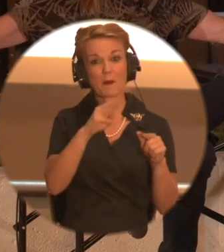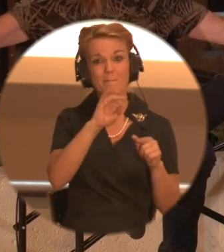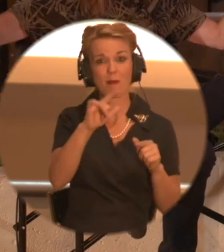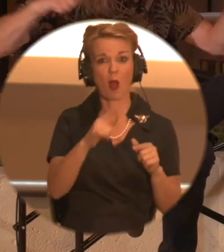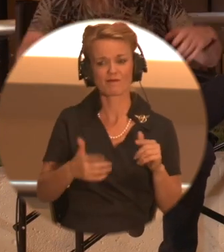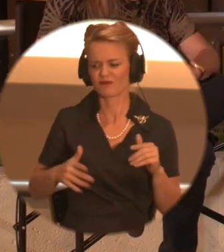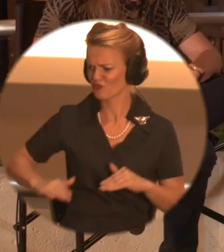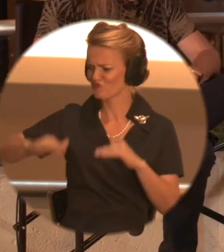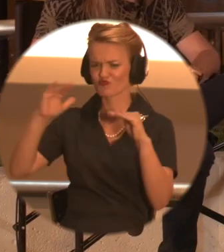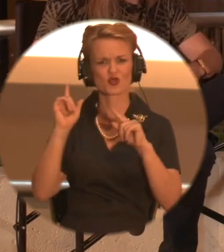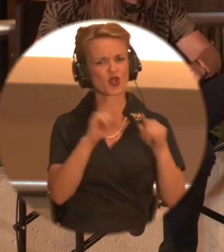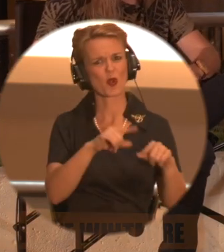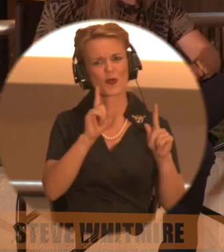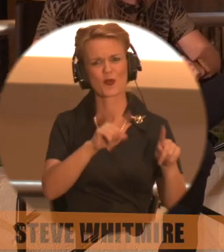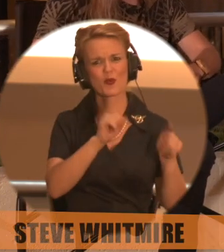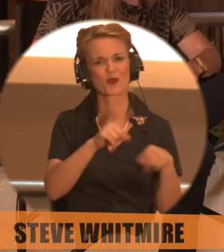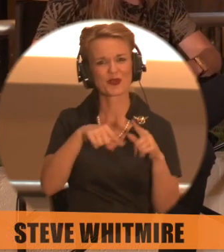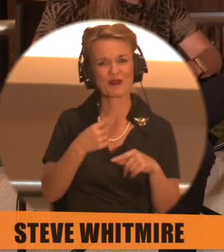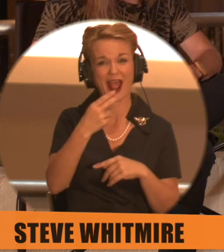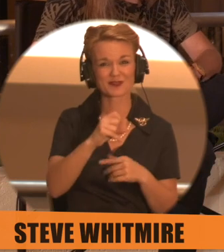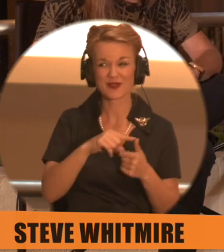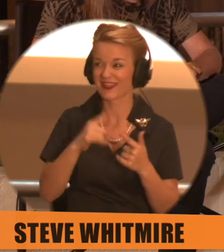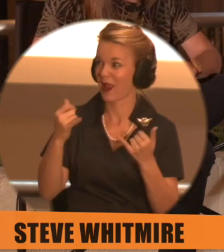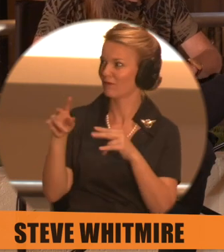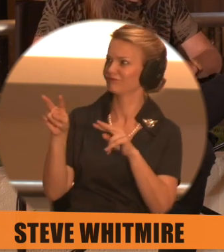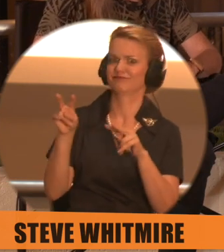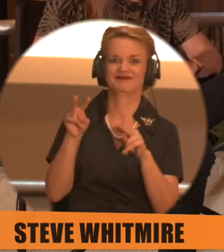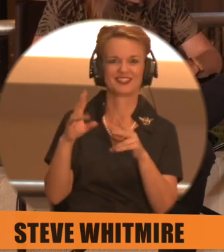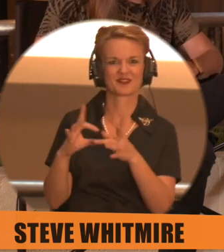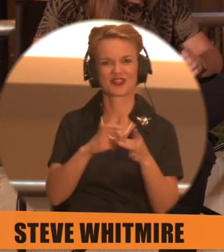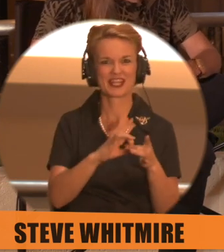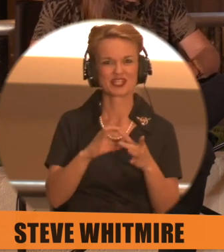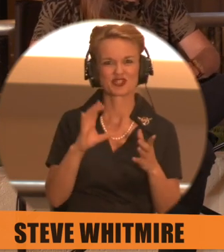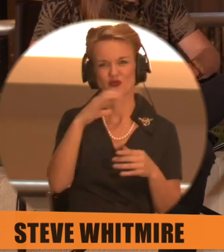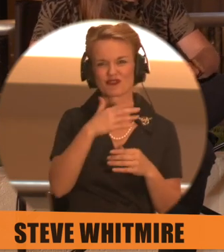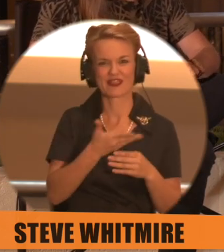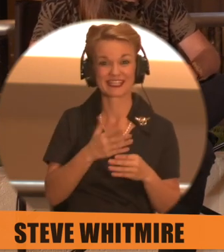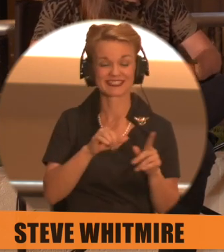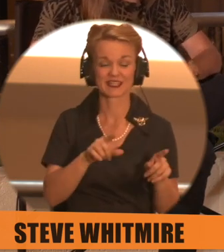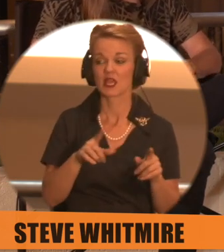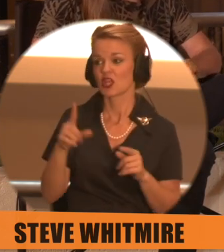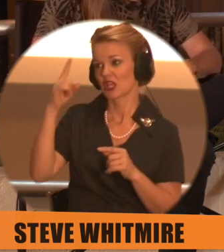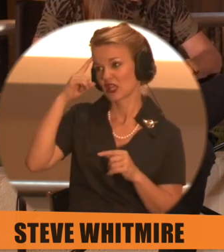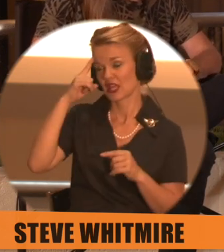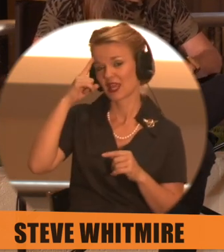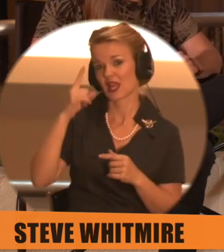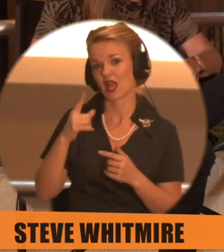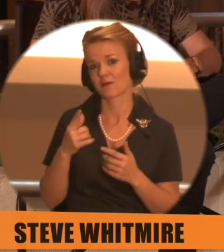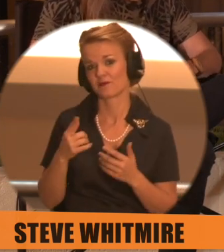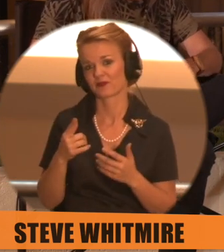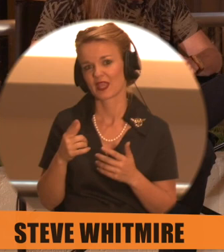film crew set up. It's incredible. It's fantastic. Yeah, Do you think though, with, uh, Stranger Things is a great example of this, the conversation I like to have, the